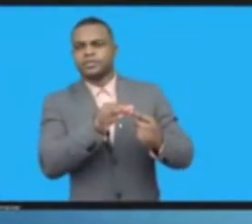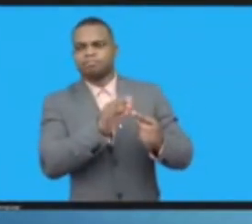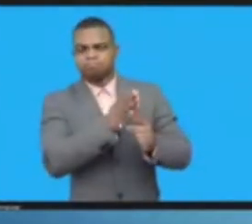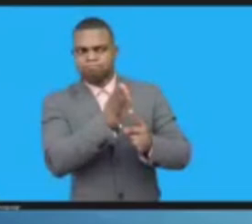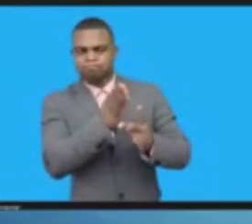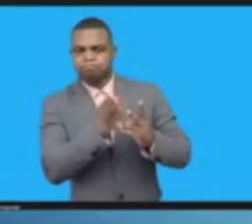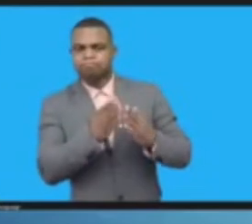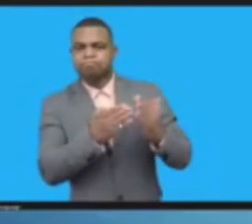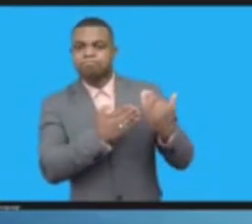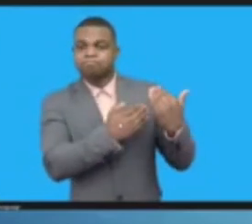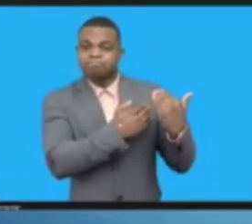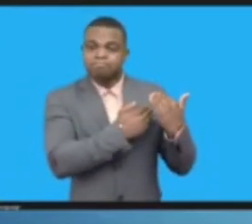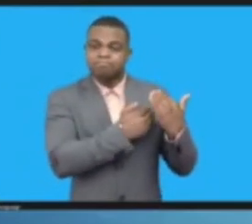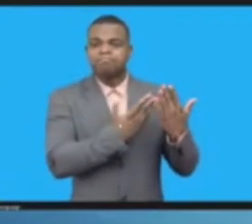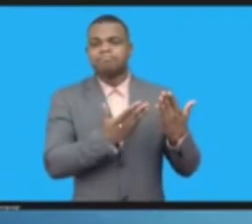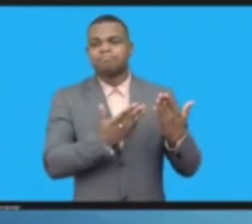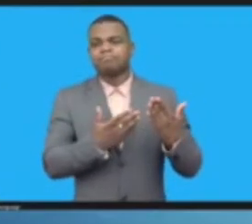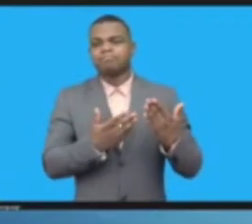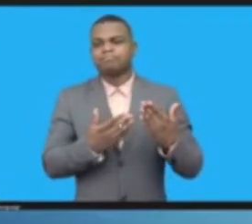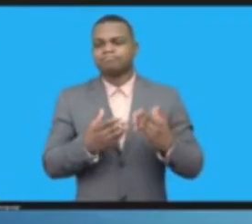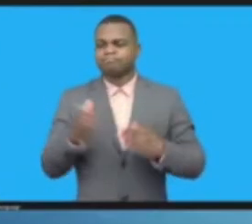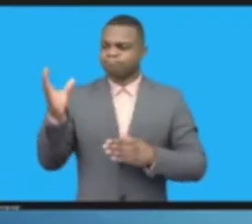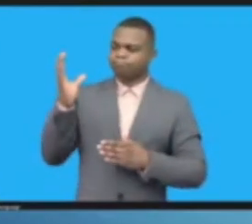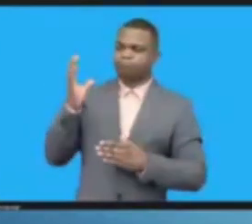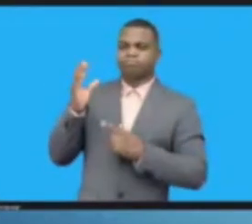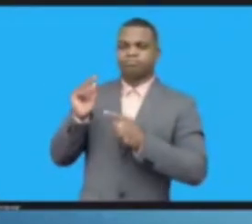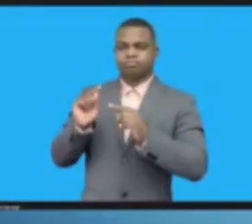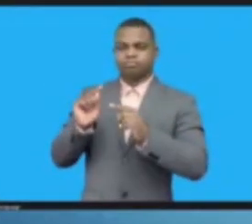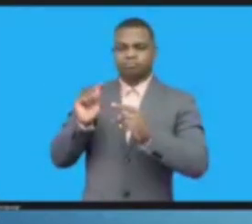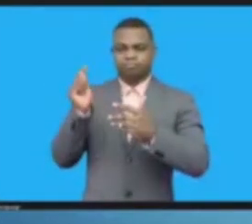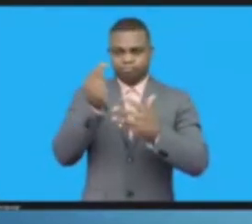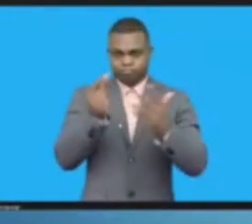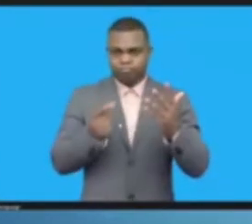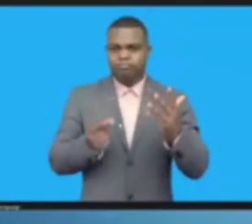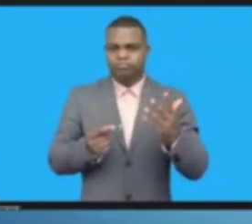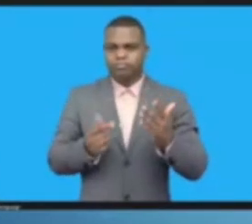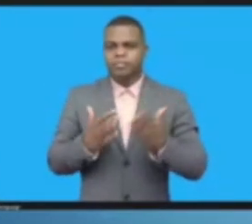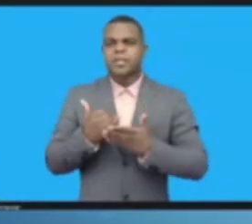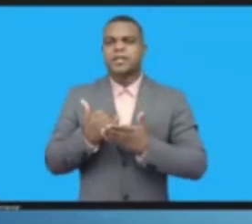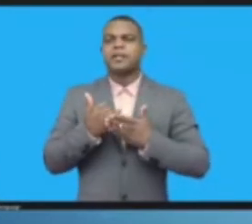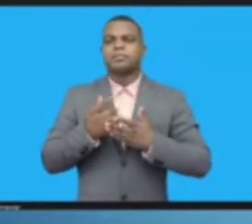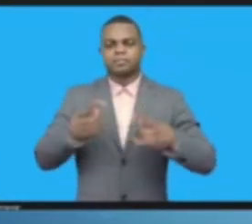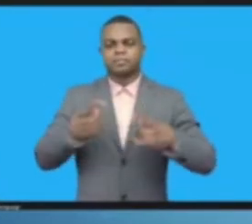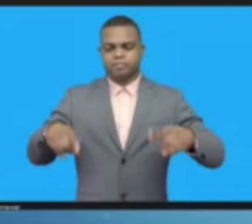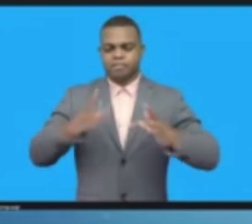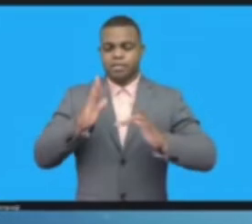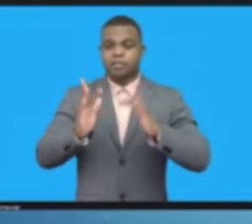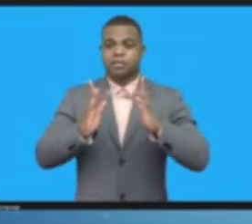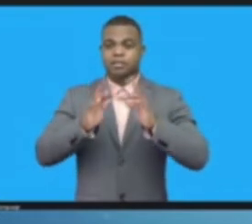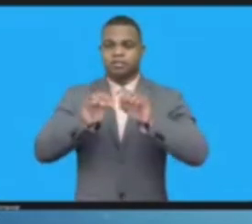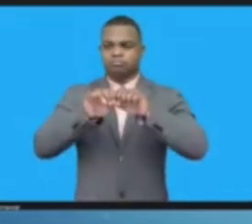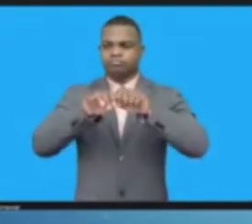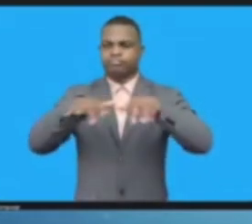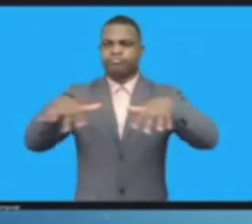the desirable properties of that system. Safety, security,